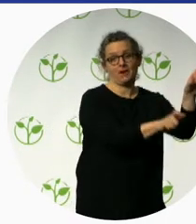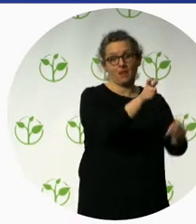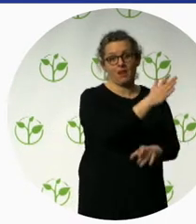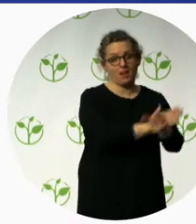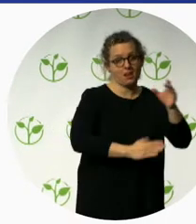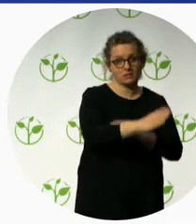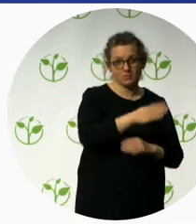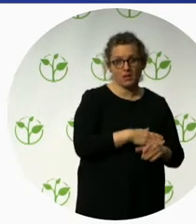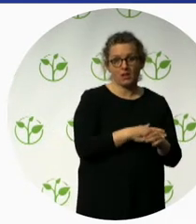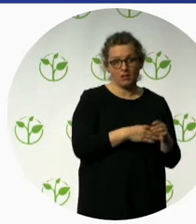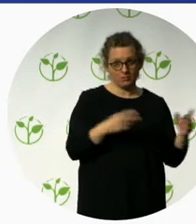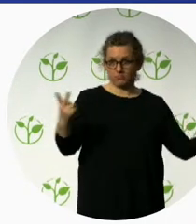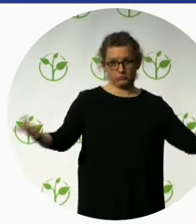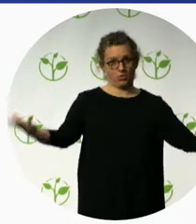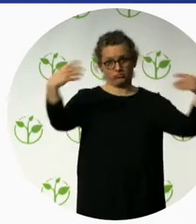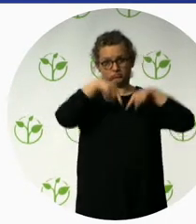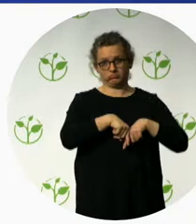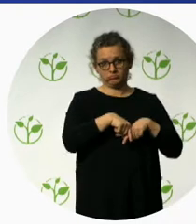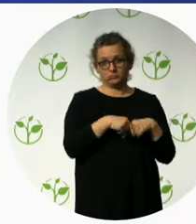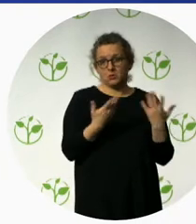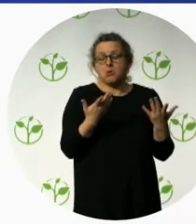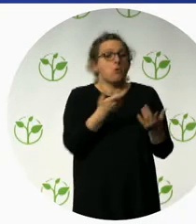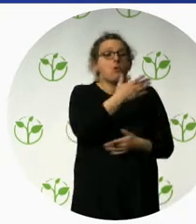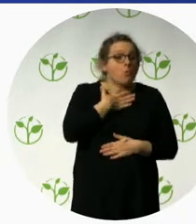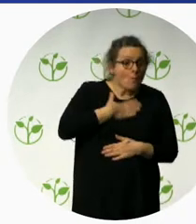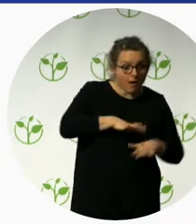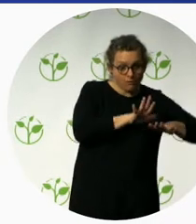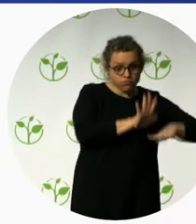of each of our clients, so we personalize the tours.